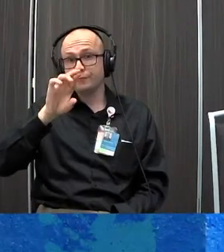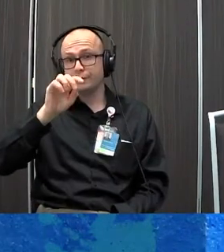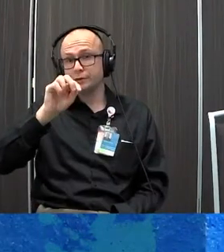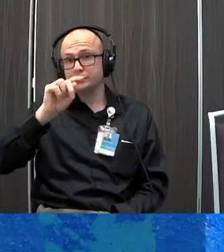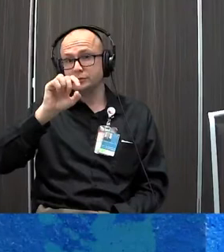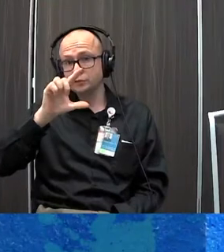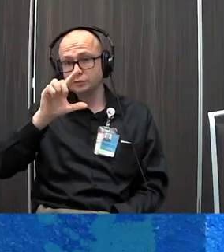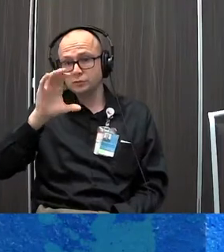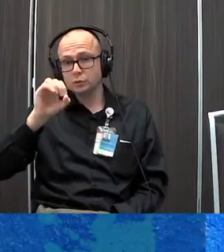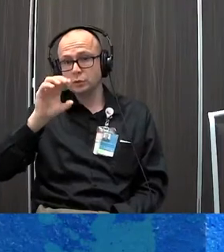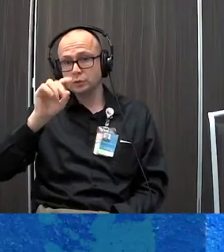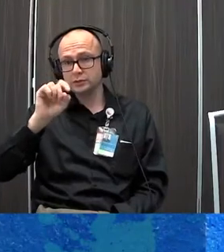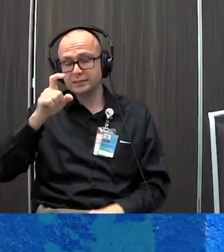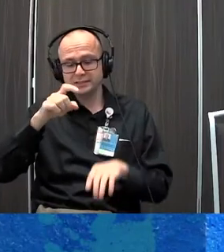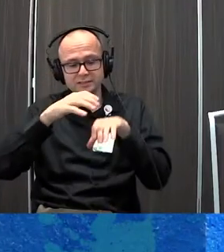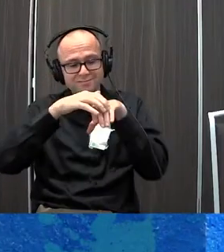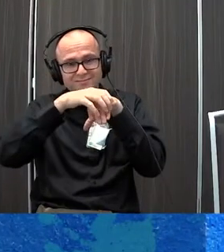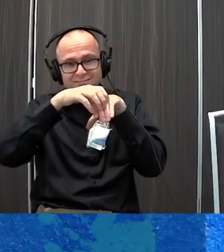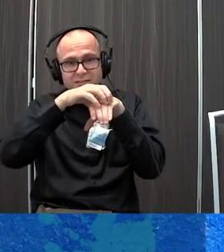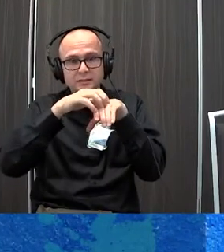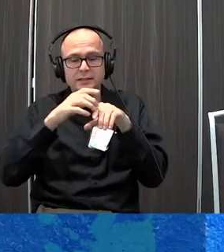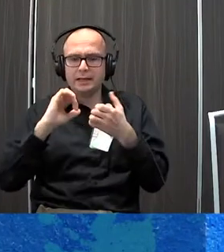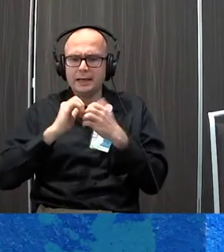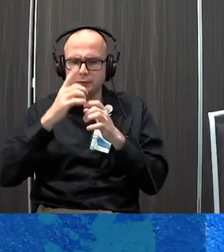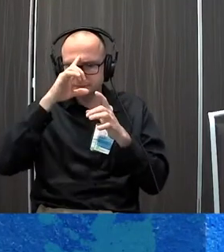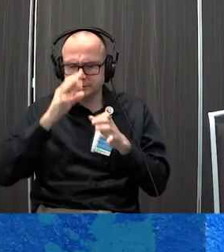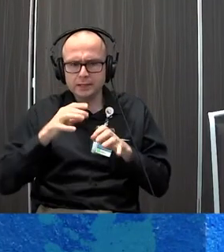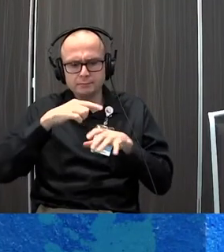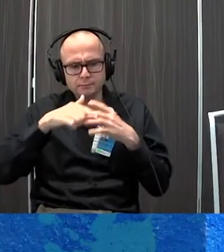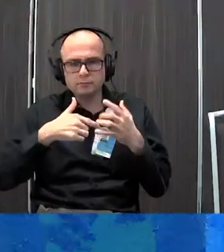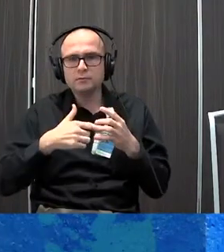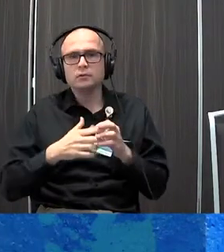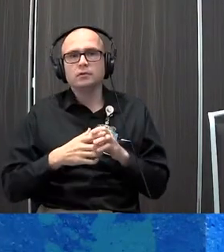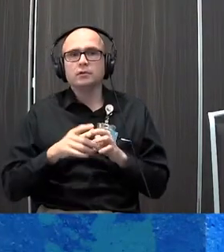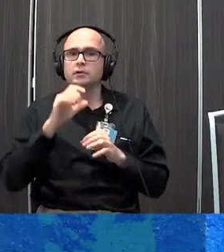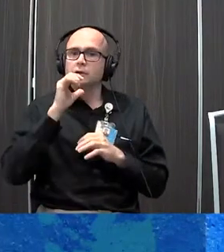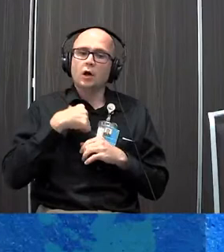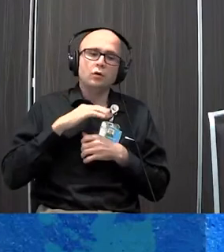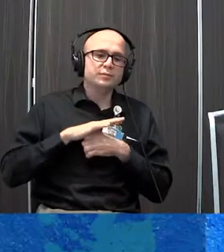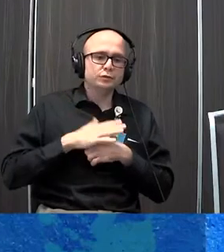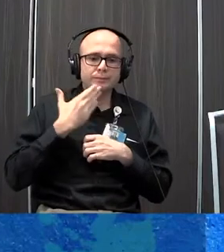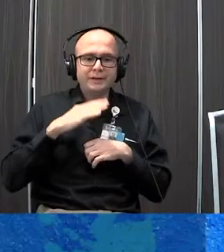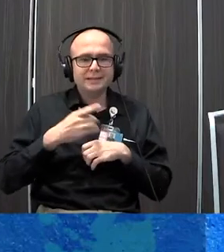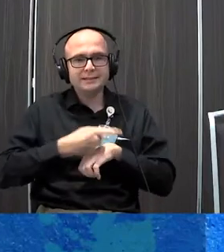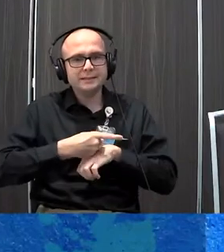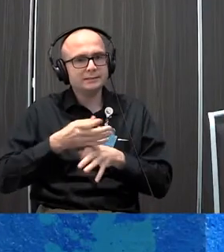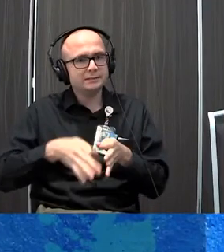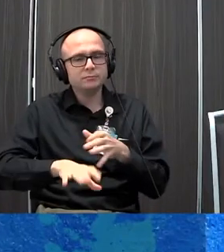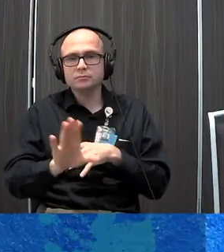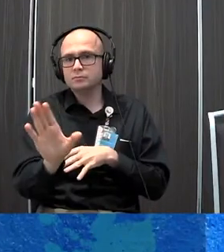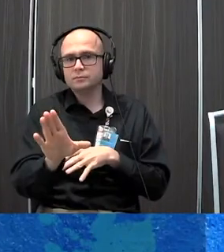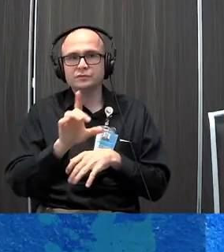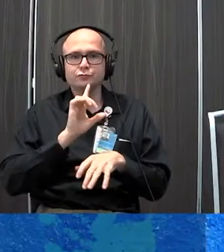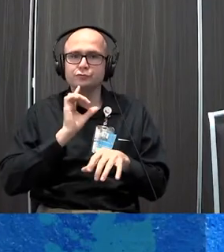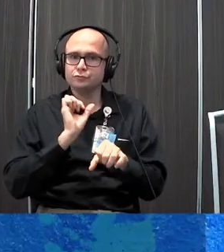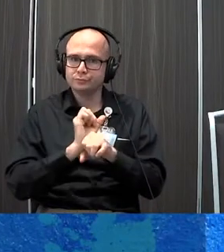levels of stress. That's your executive functioning, your ability to make decisions. So it's not just, oh, I'm stressed, I'm having a bad day, but it actually has